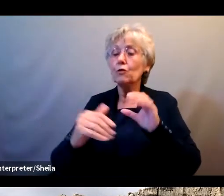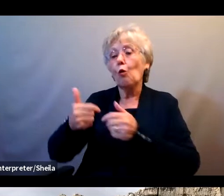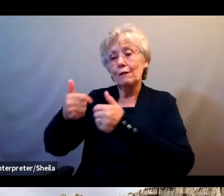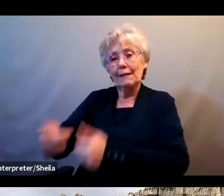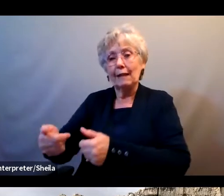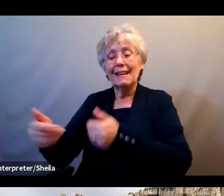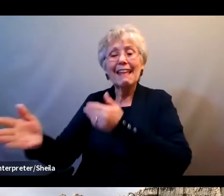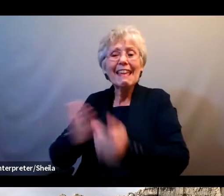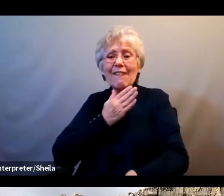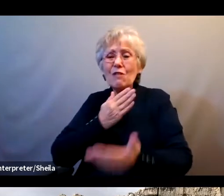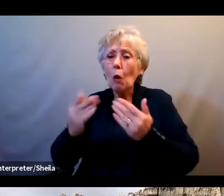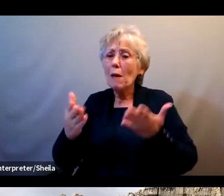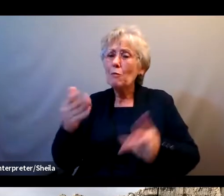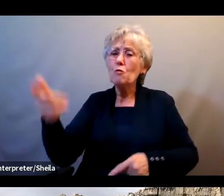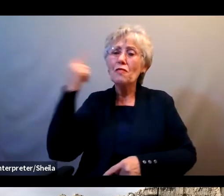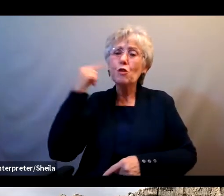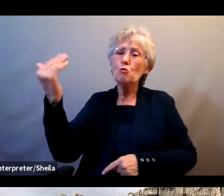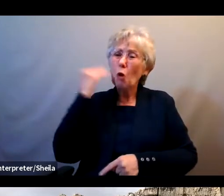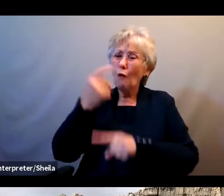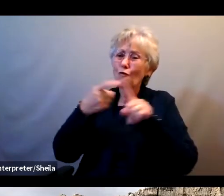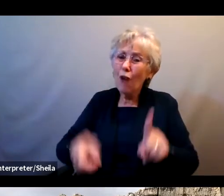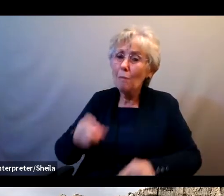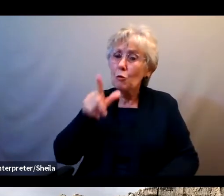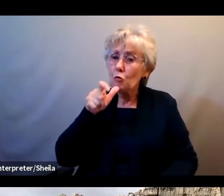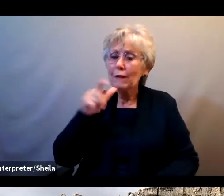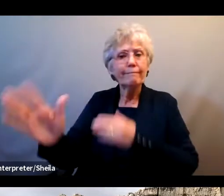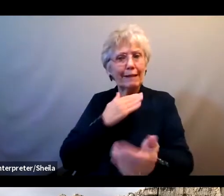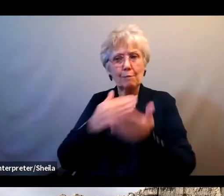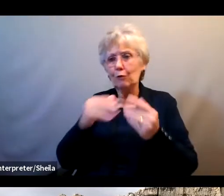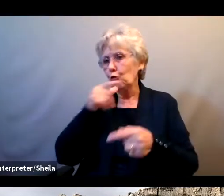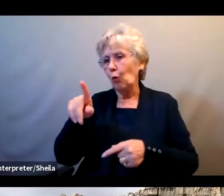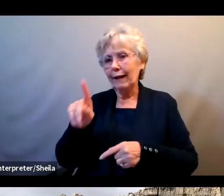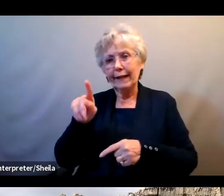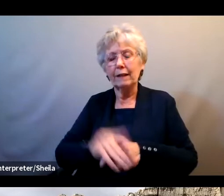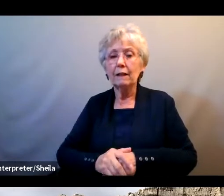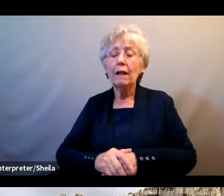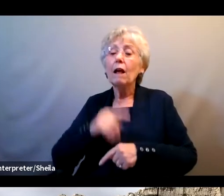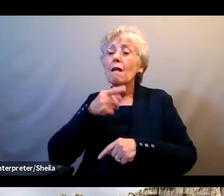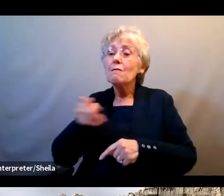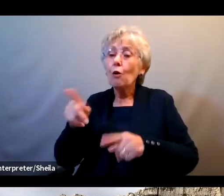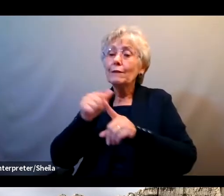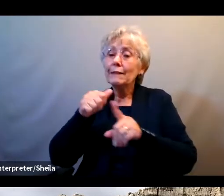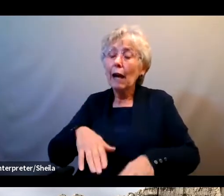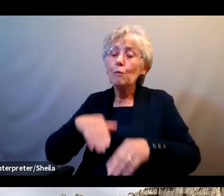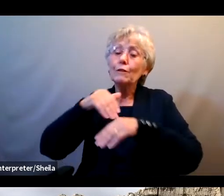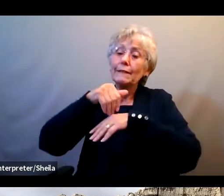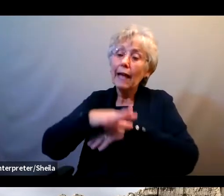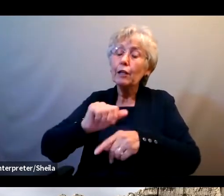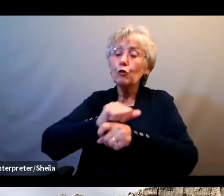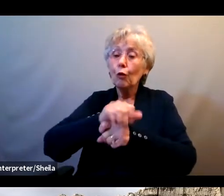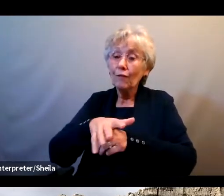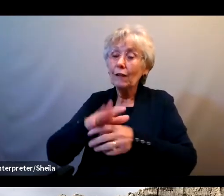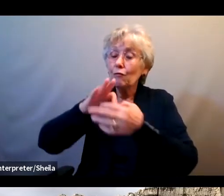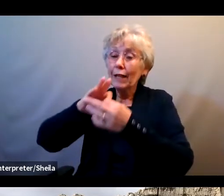you know the source or not. Scammers are sending coronavirus related emails that will